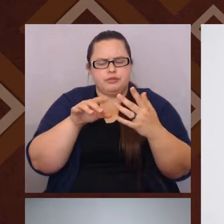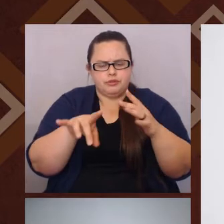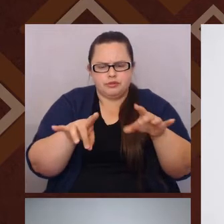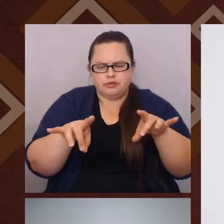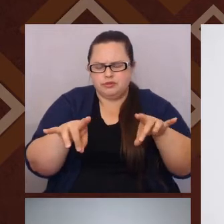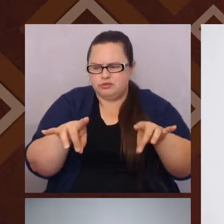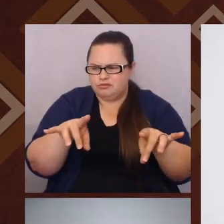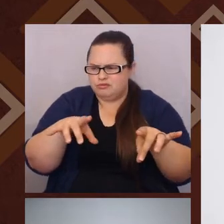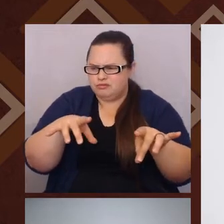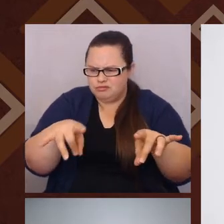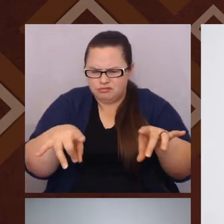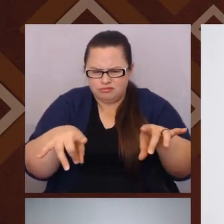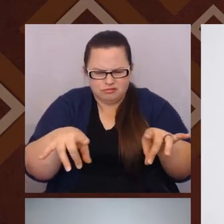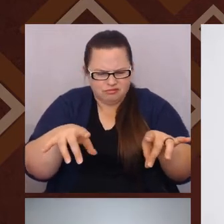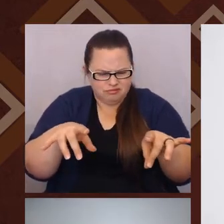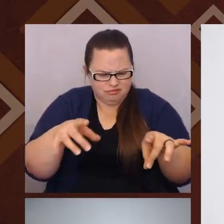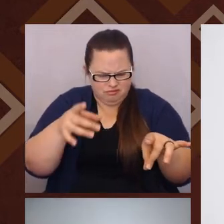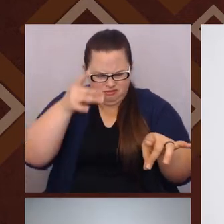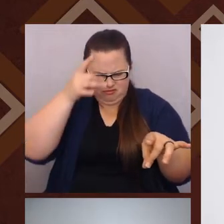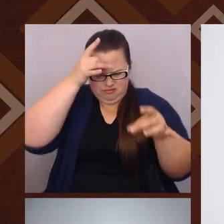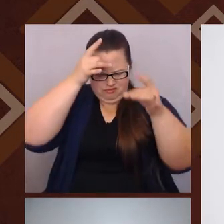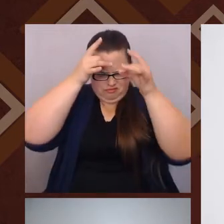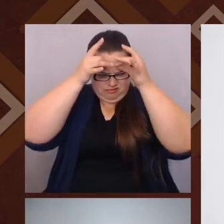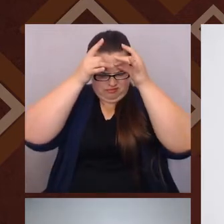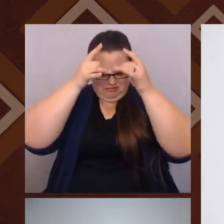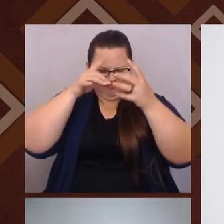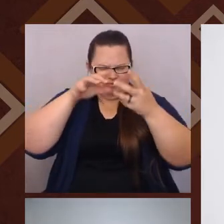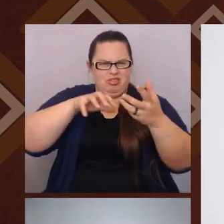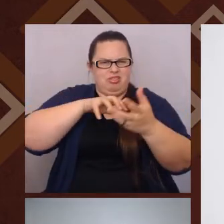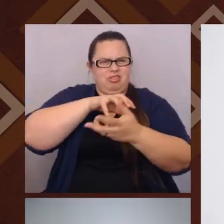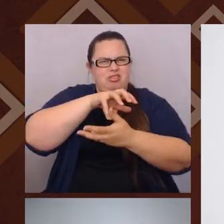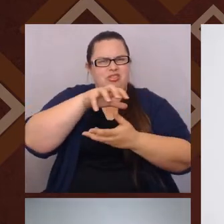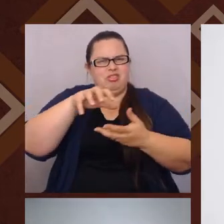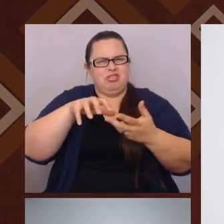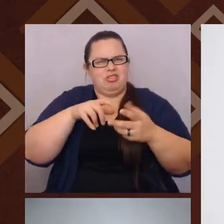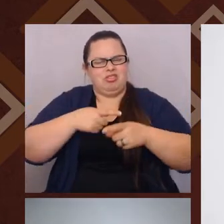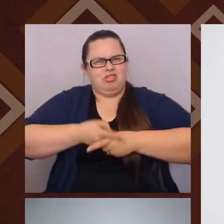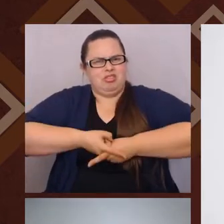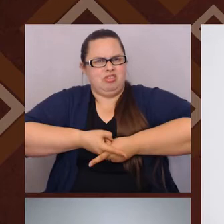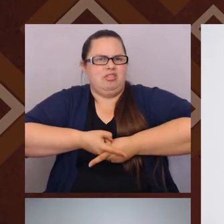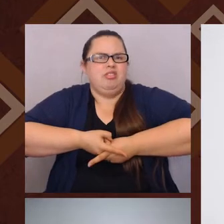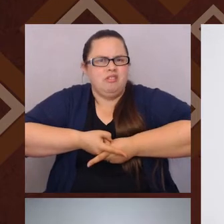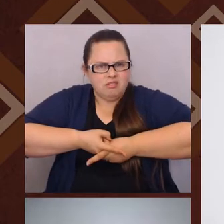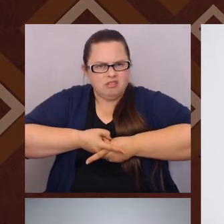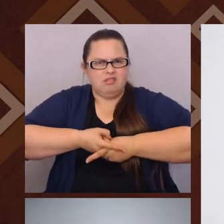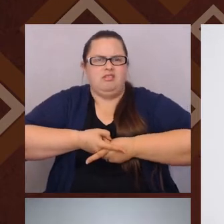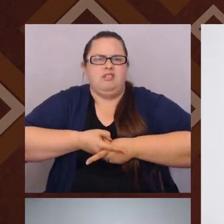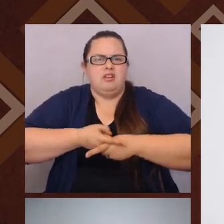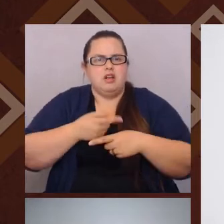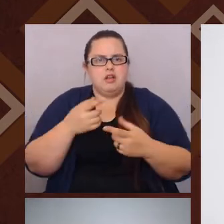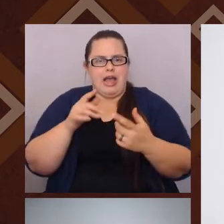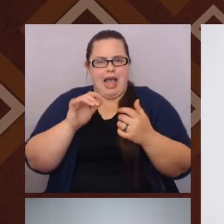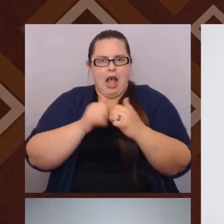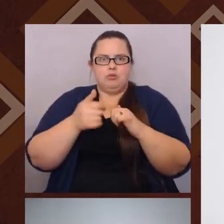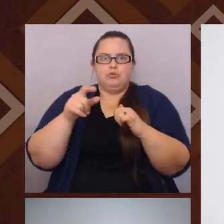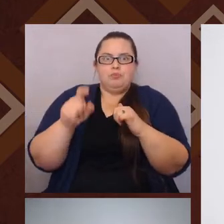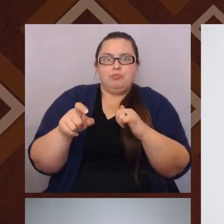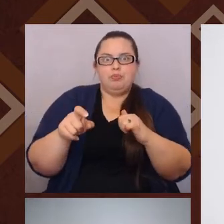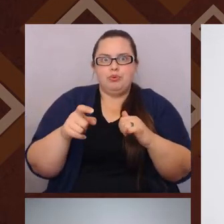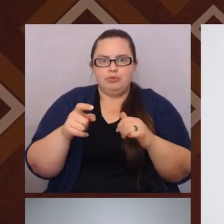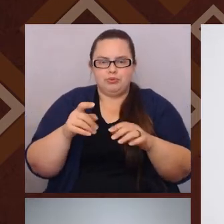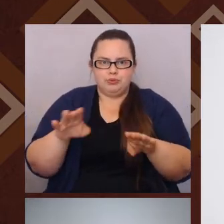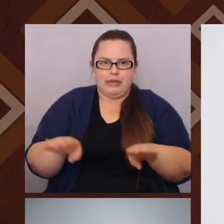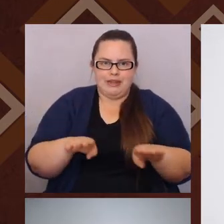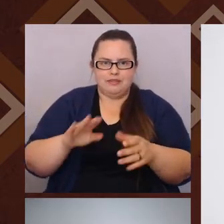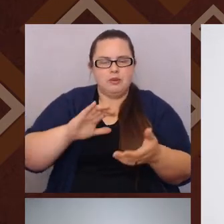of how we have to act versus maybe something that we feel like we should act like. And as you see in the cycle,